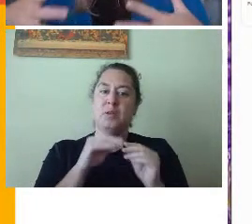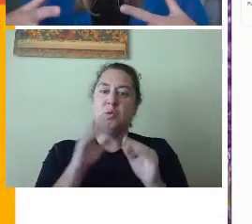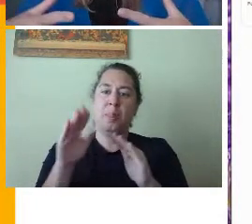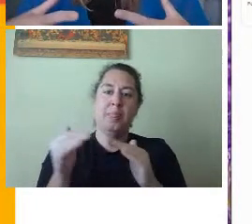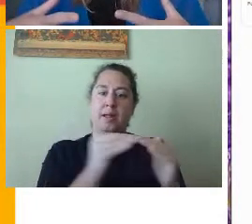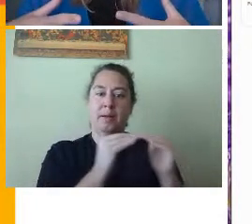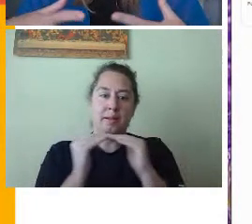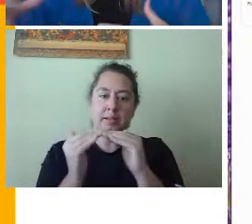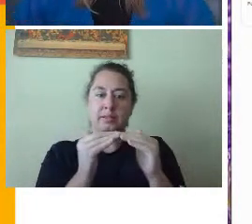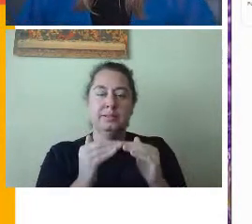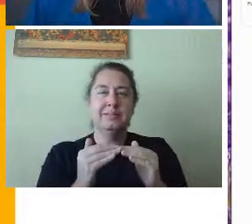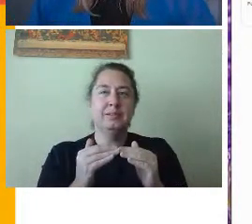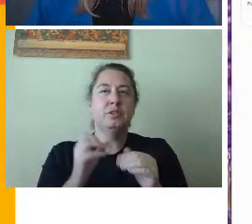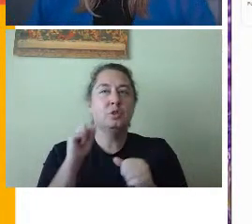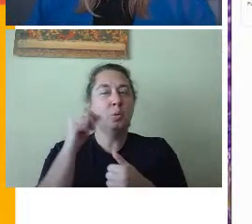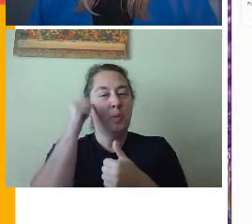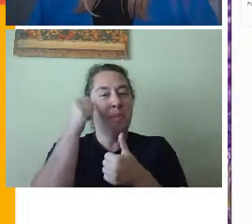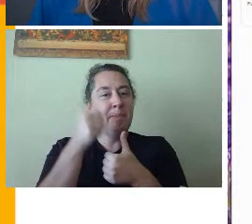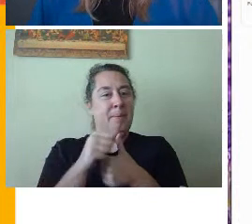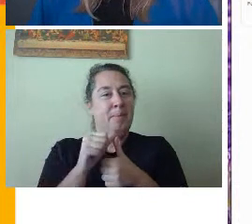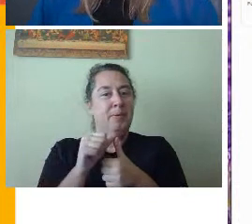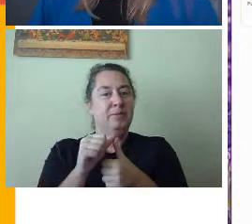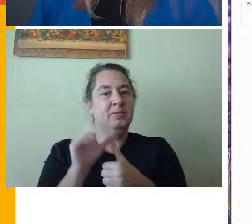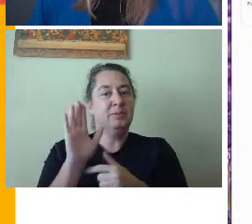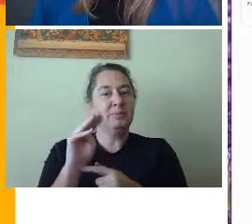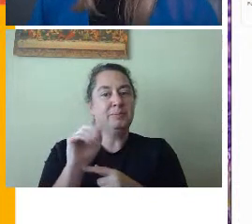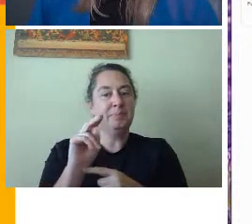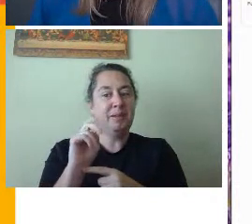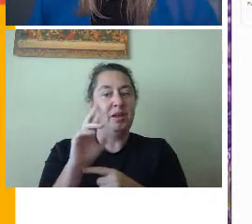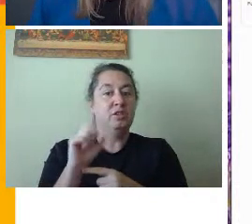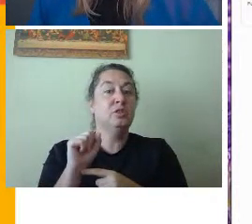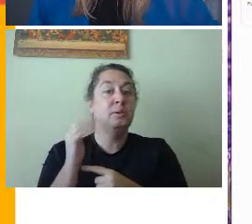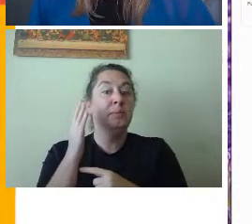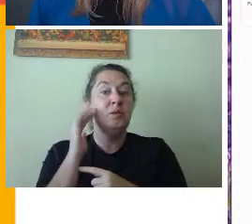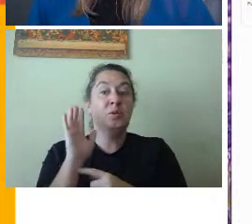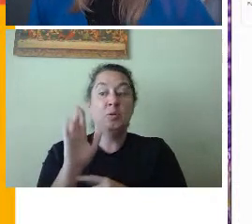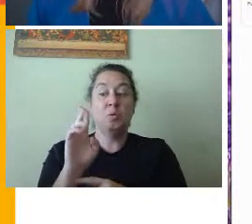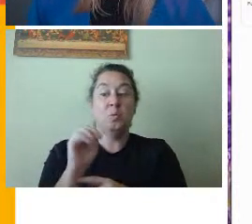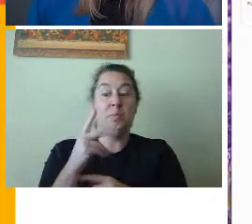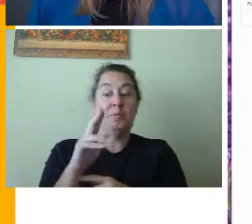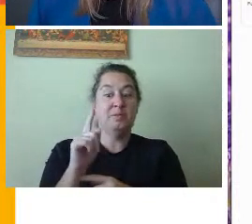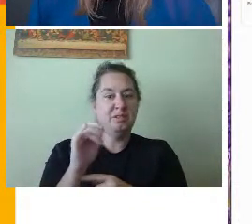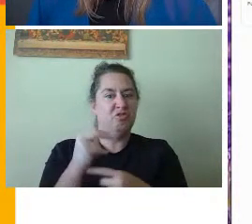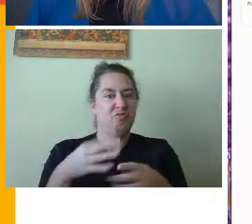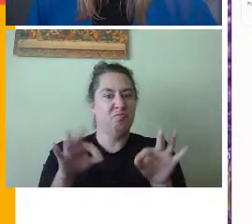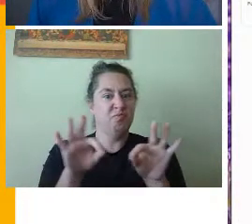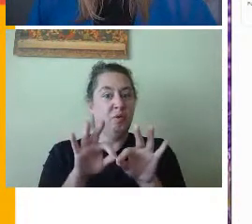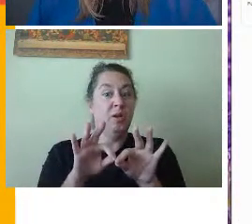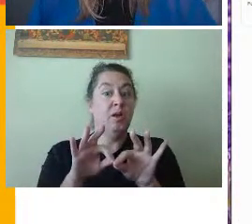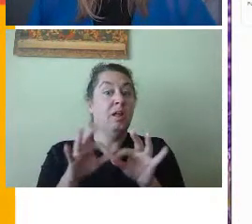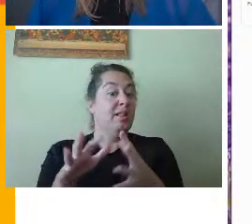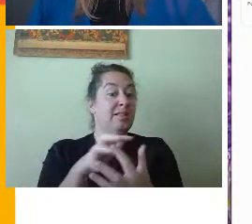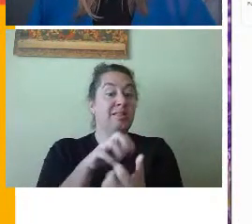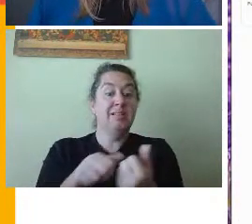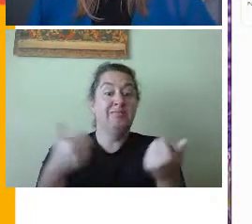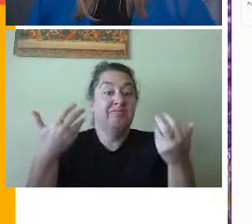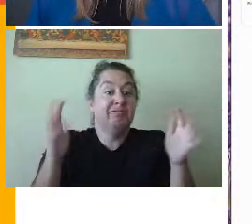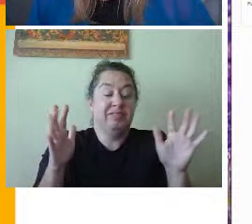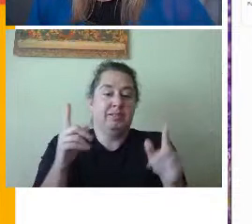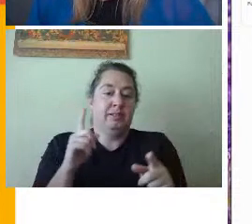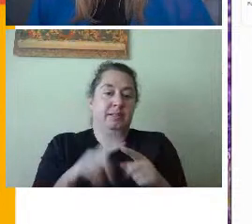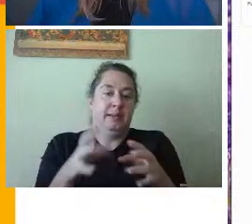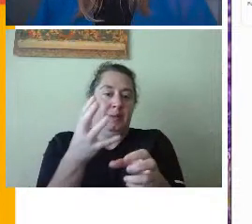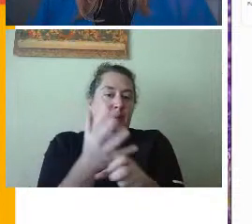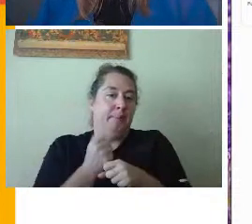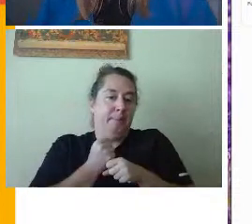Keep those manners in mind because you, you know, reputations are like mirrors. Once they're broken, it's hard to get them back. So let's make sure our students